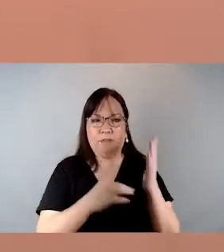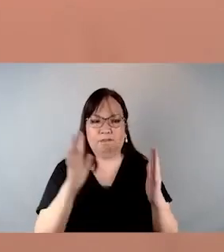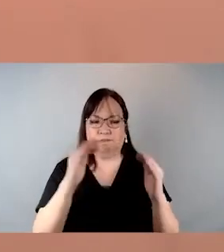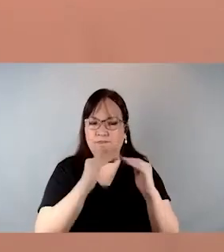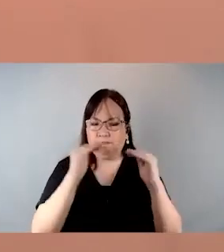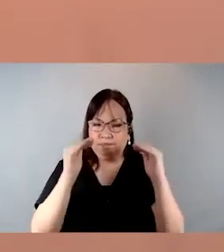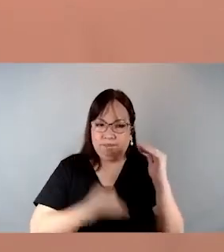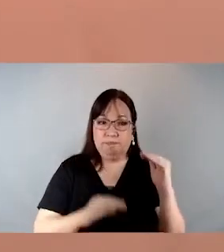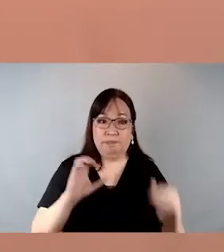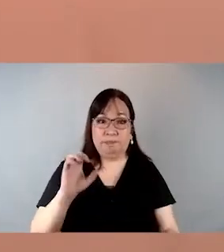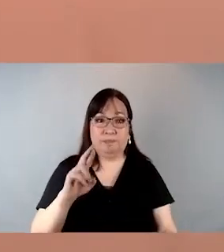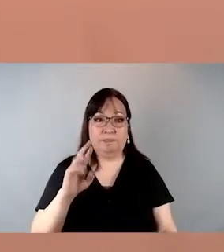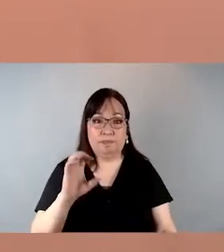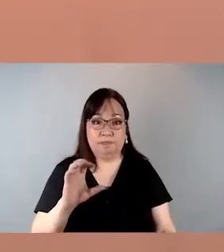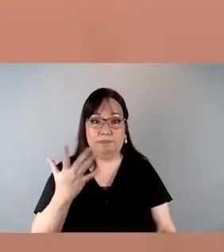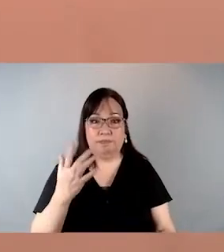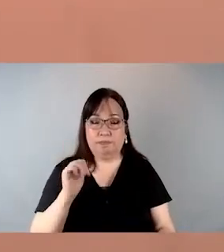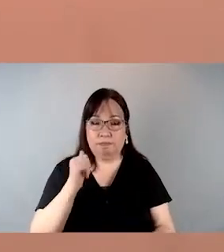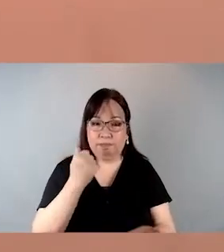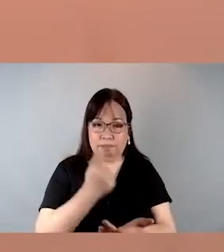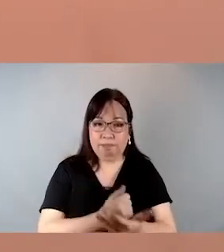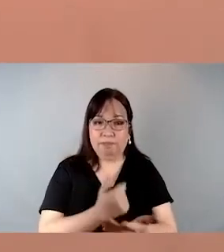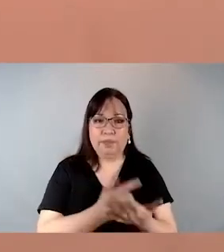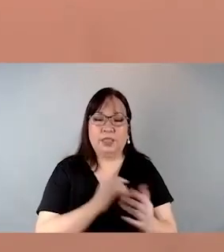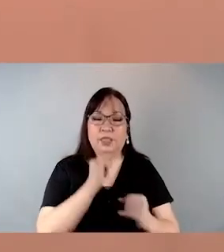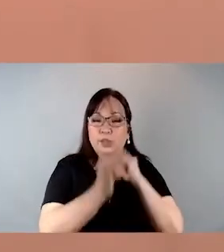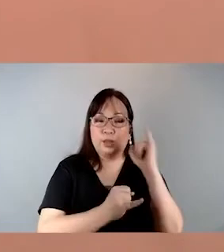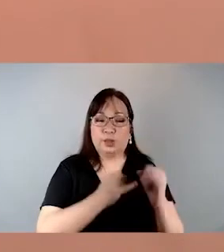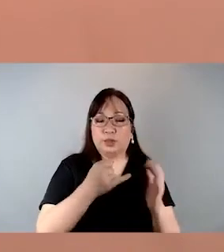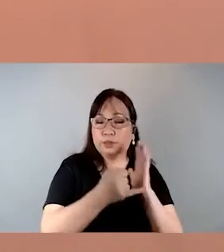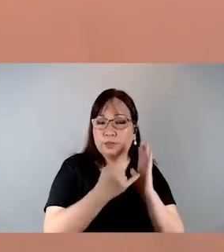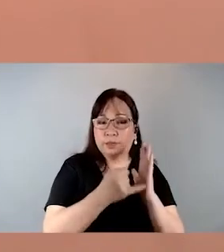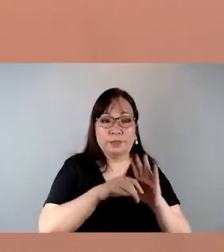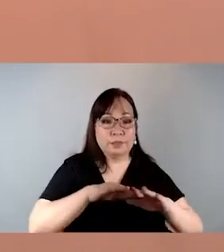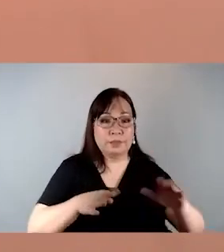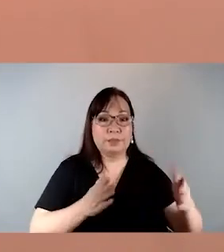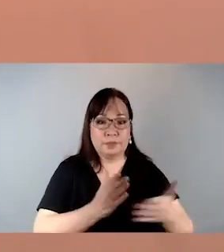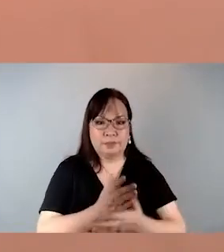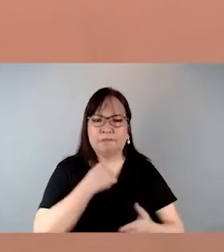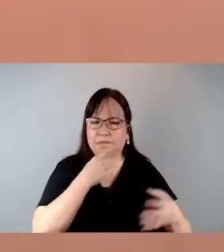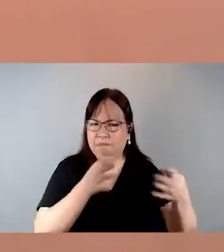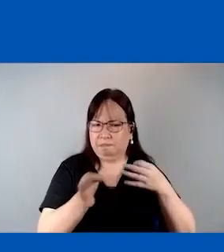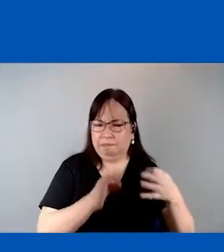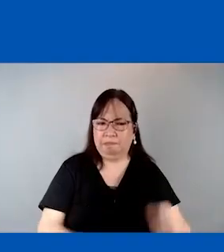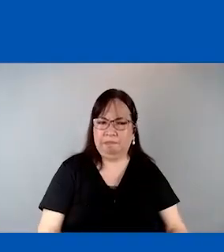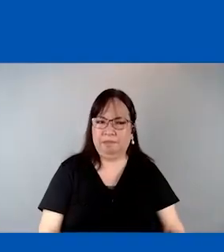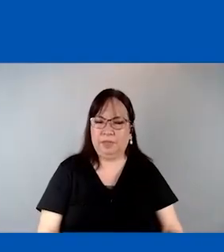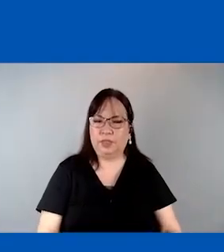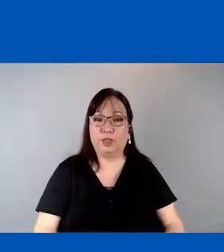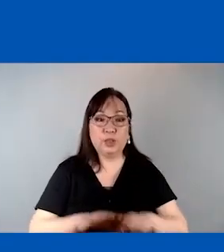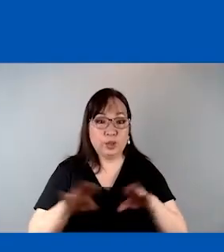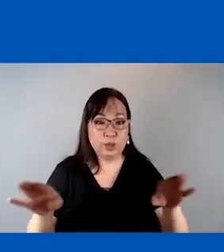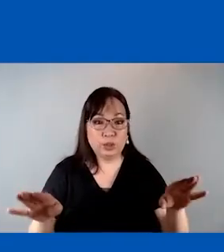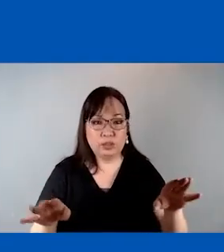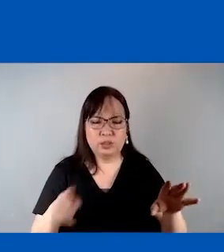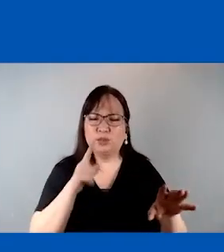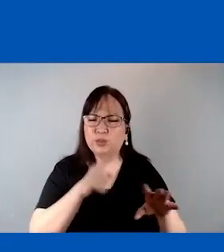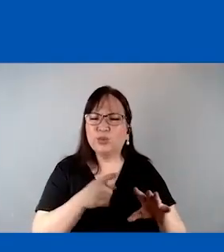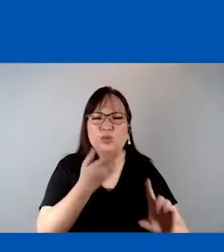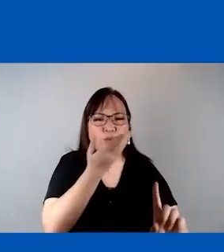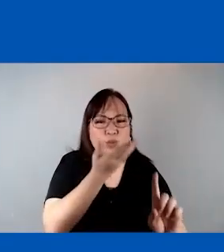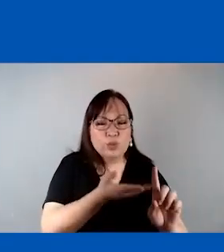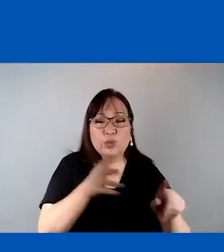in the CRC, found in the International Journal of Children's Rights, explained it well. Children are